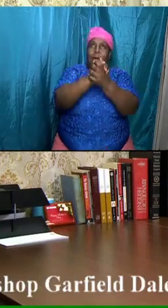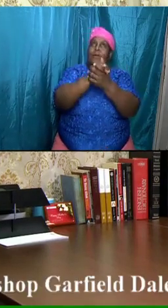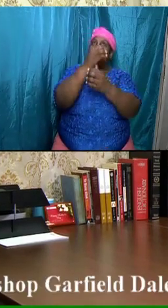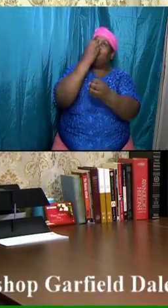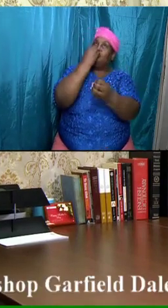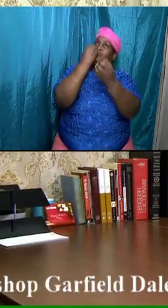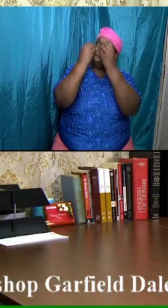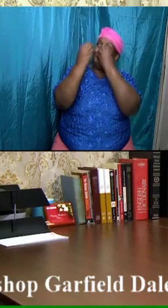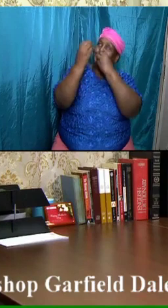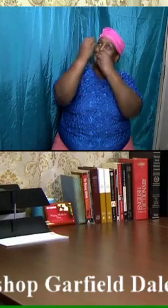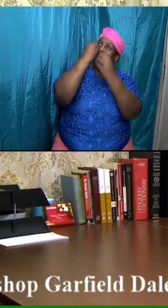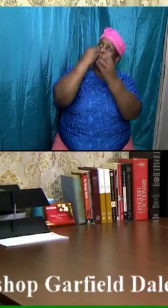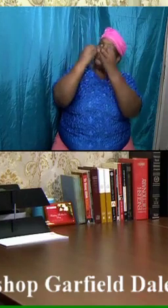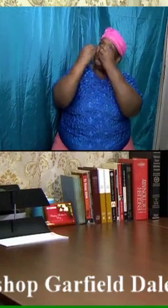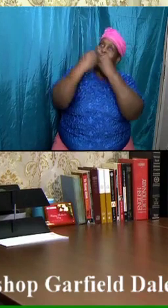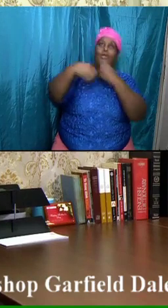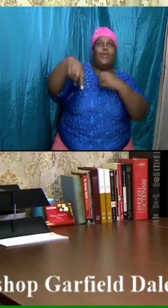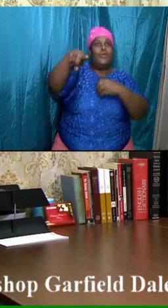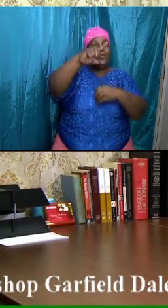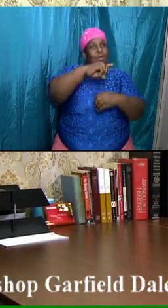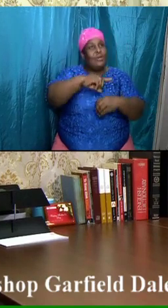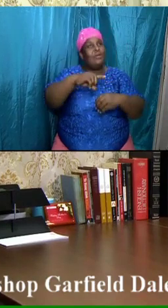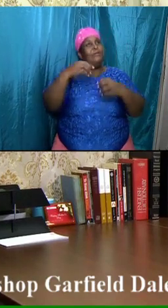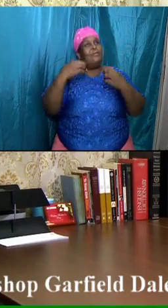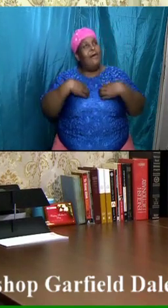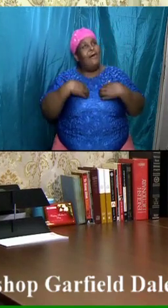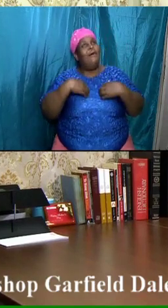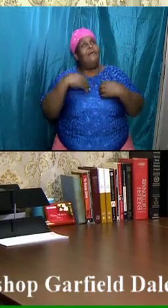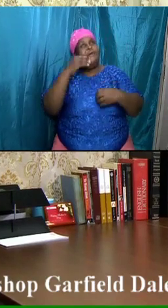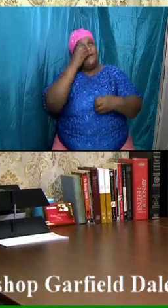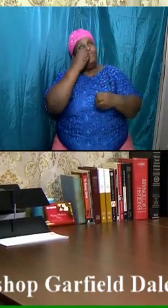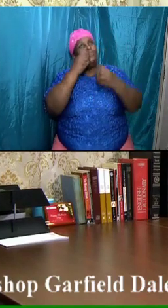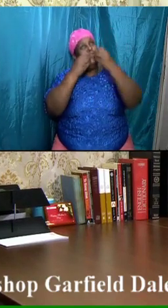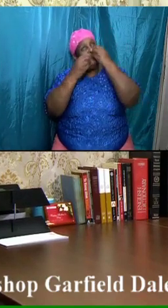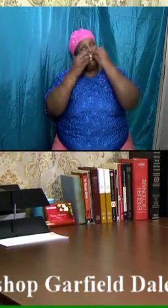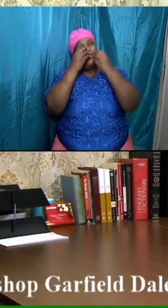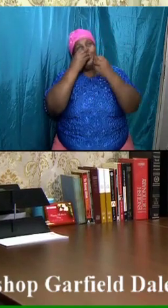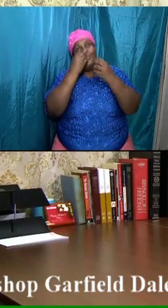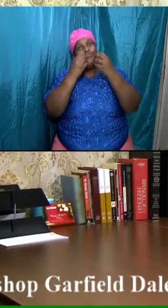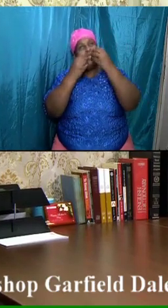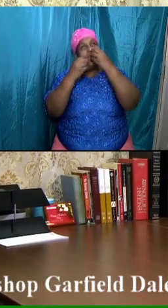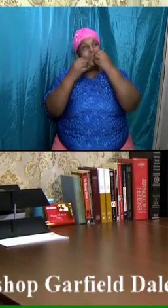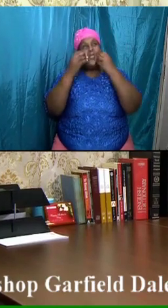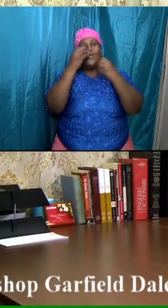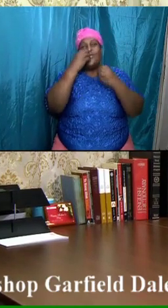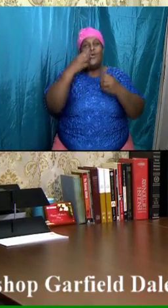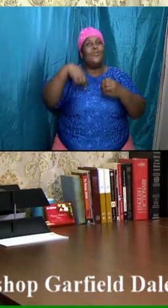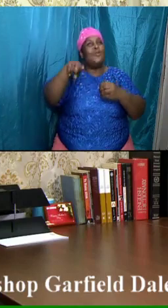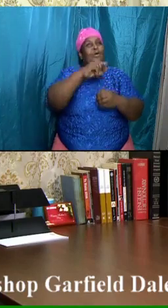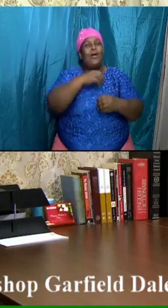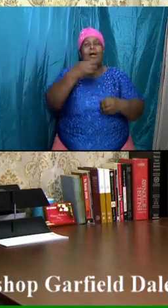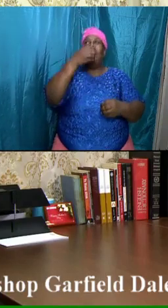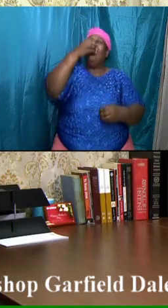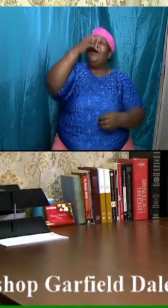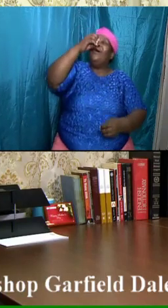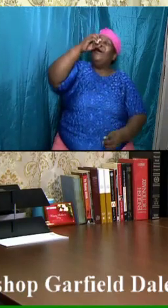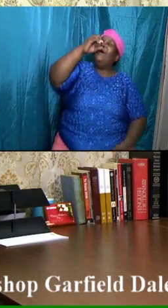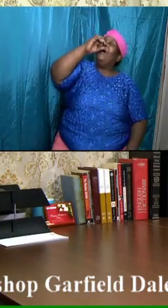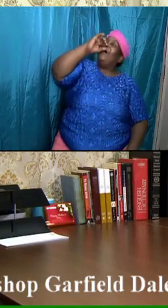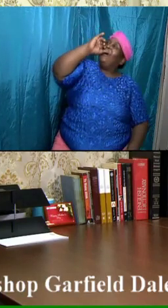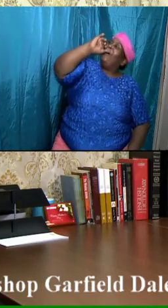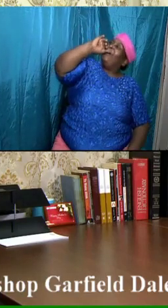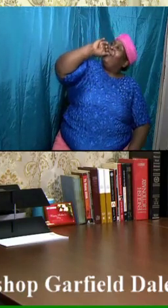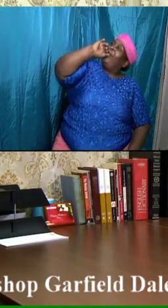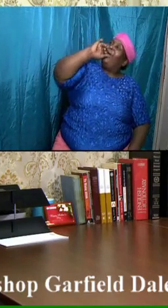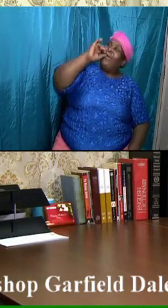is just that we are going to have a supper we are going to eat we are going to drink we are going to